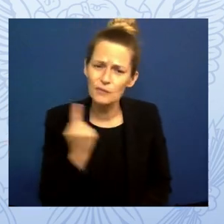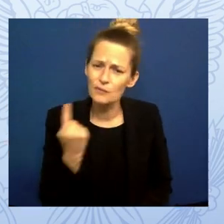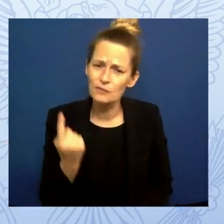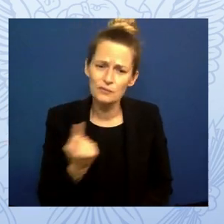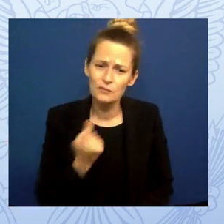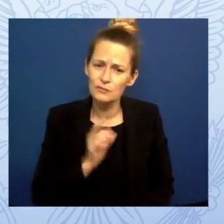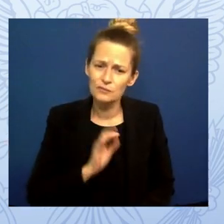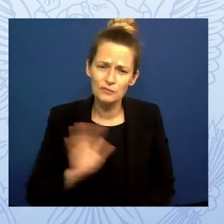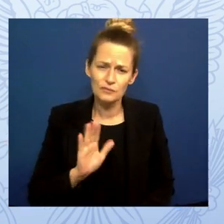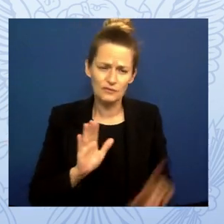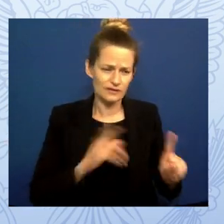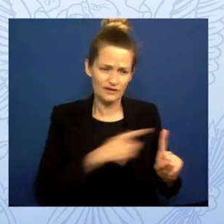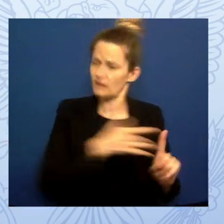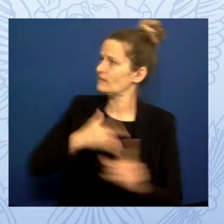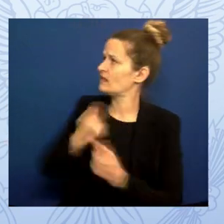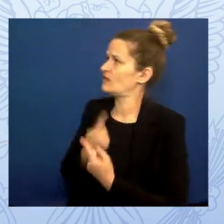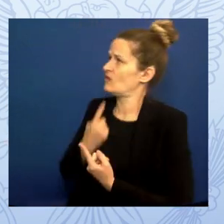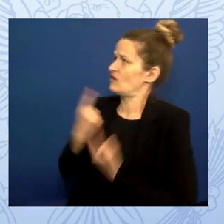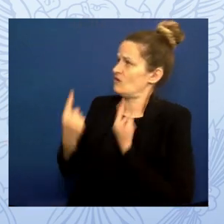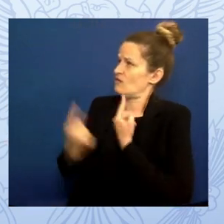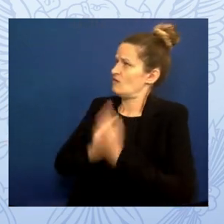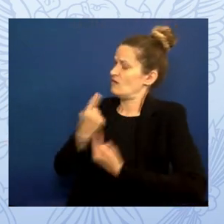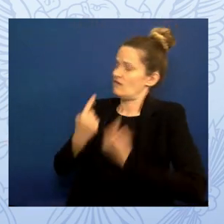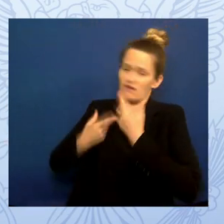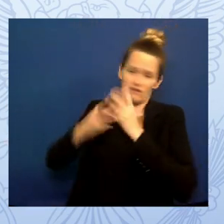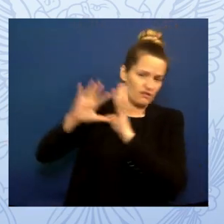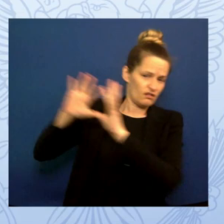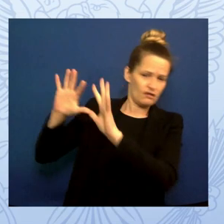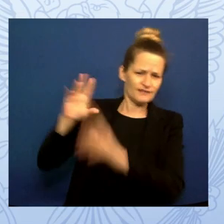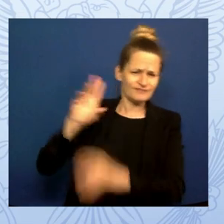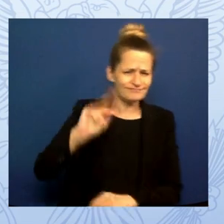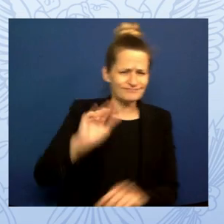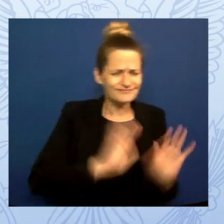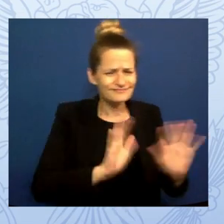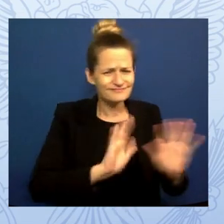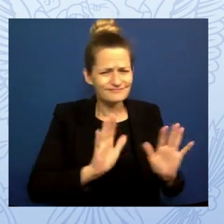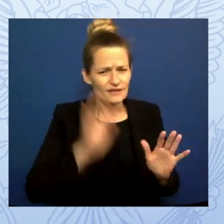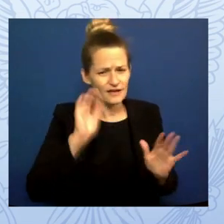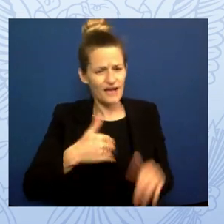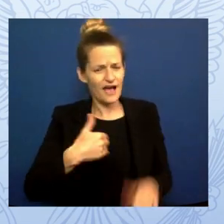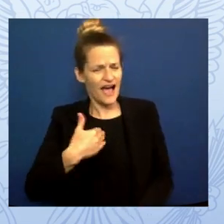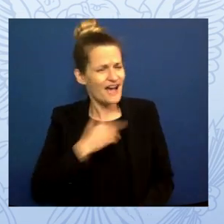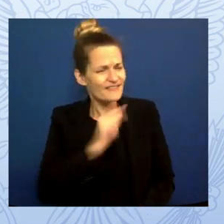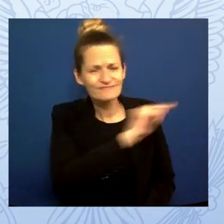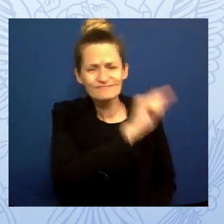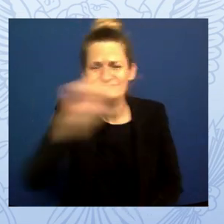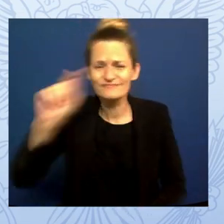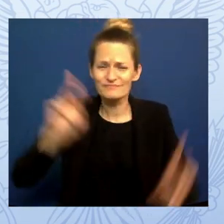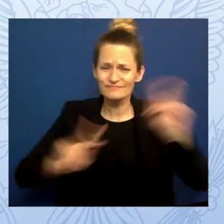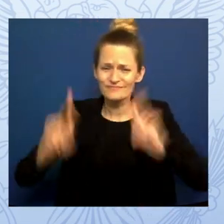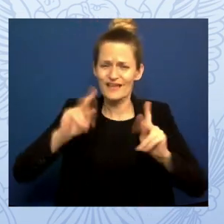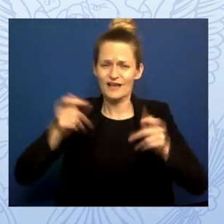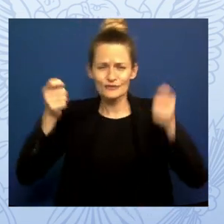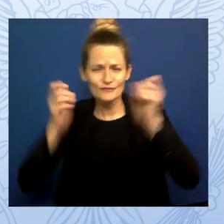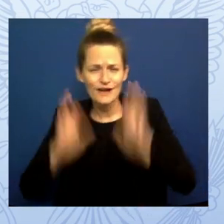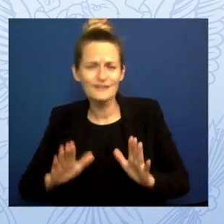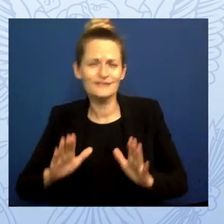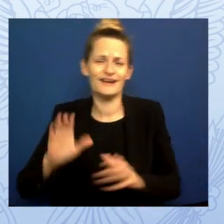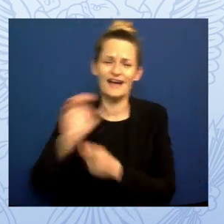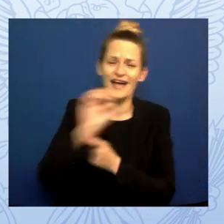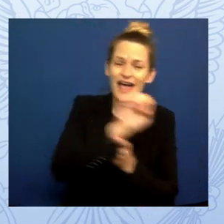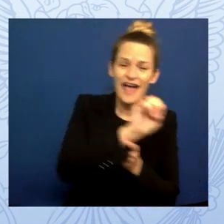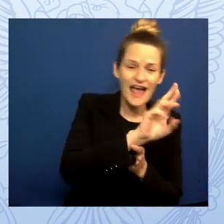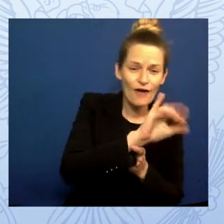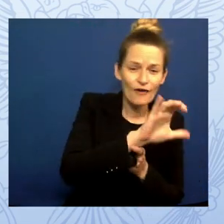want to thank Ken Burns and directors Eric Ewers and Christopher Lauren Ewers for creating a documentary